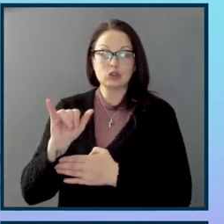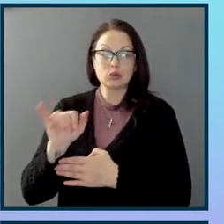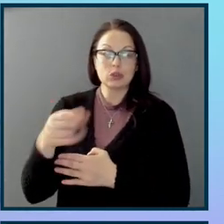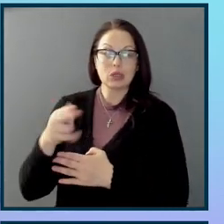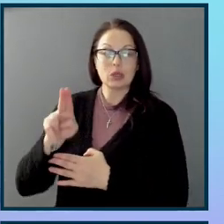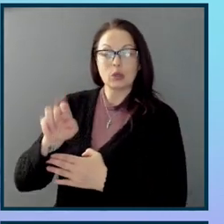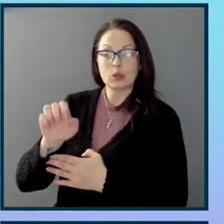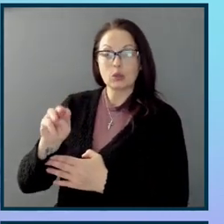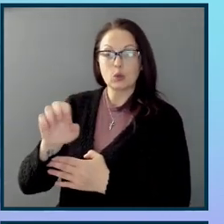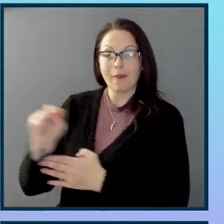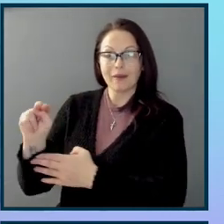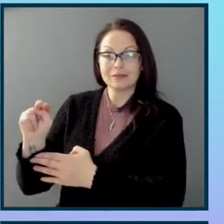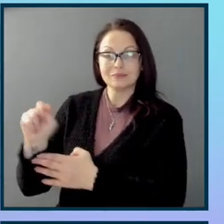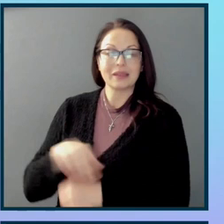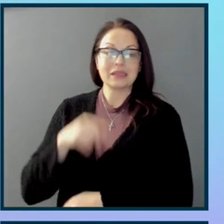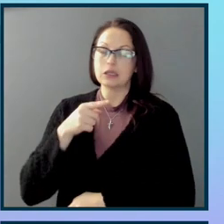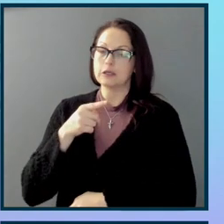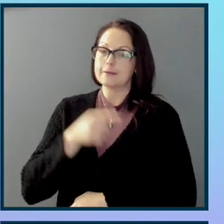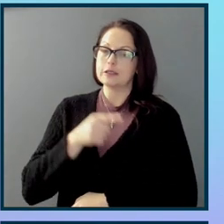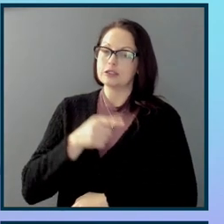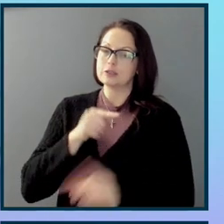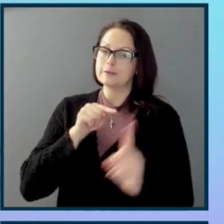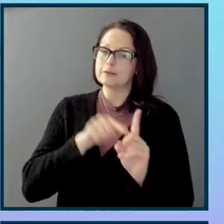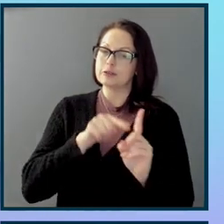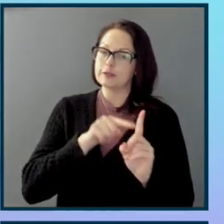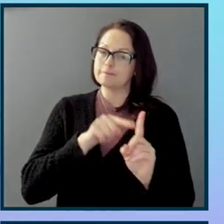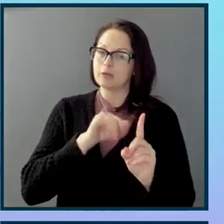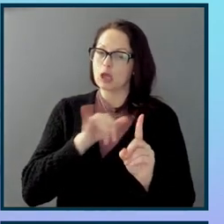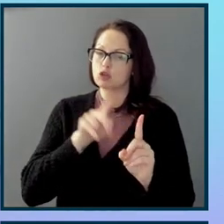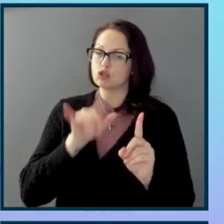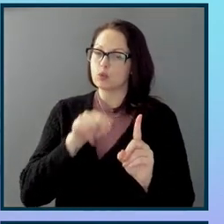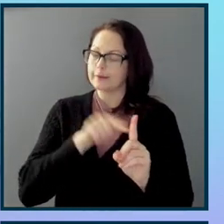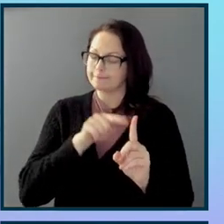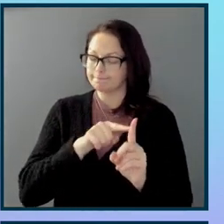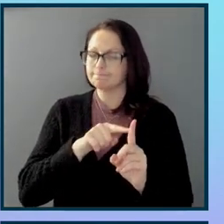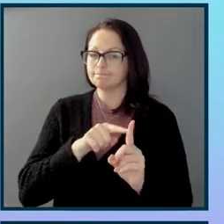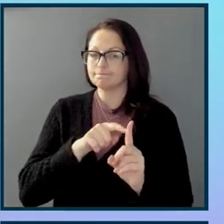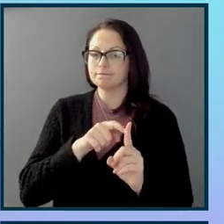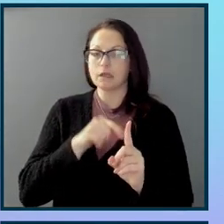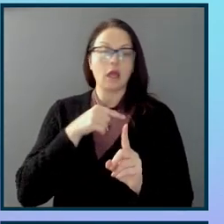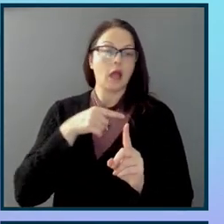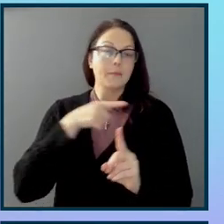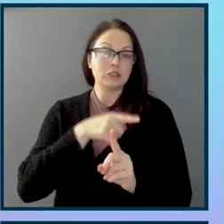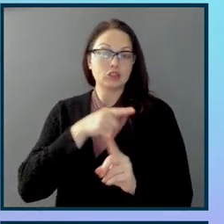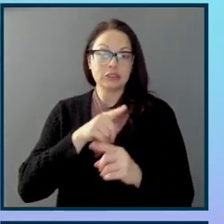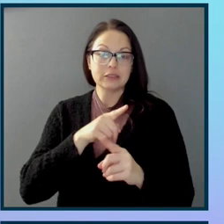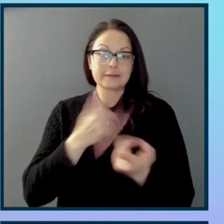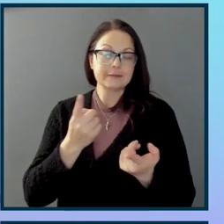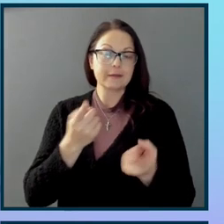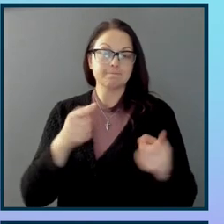Judy is a lifelong, lifelong disability rights activist.